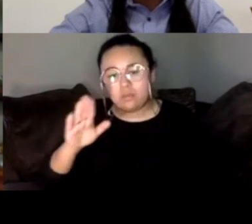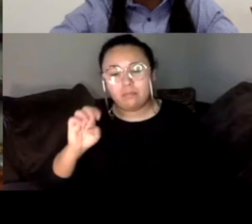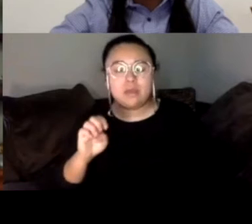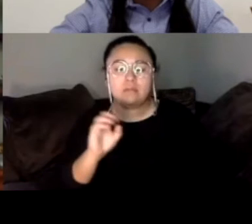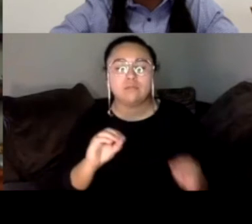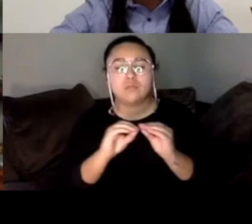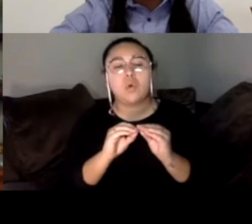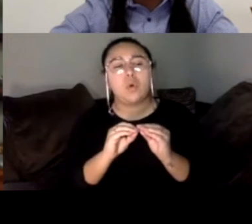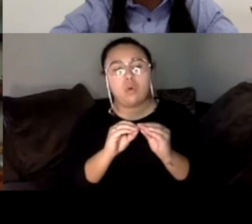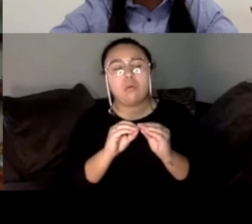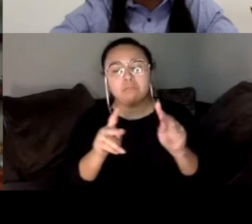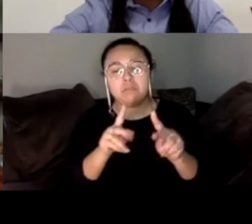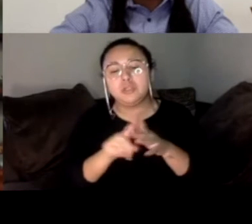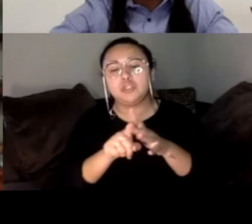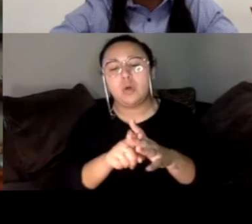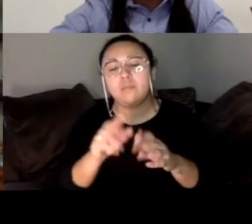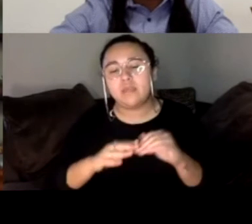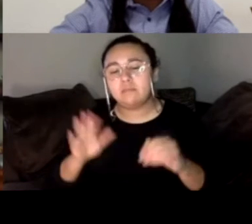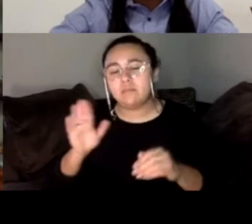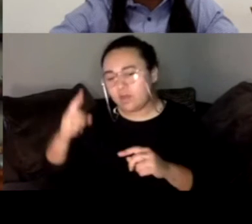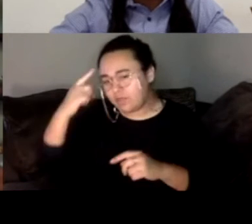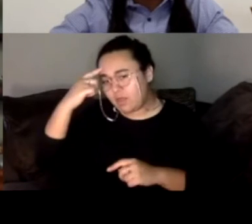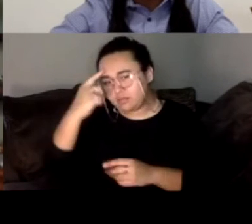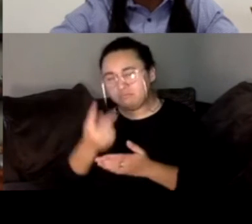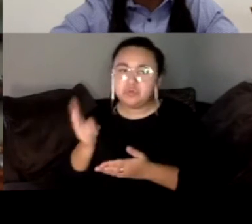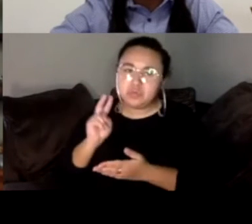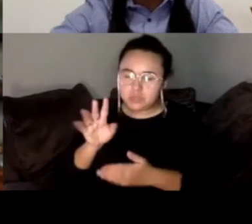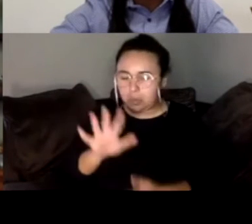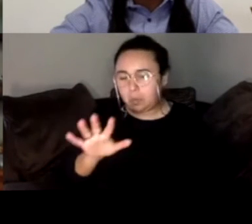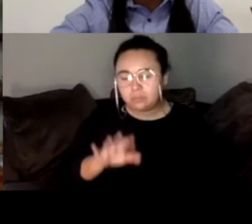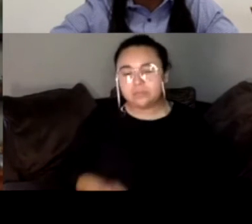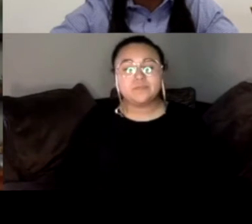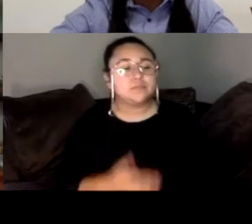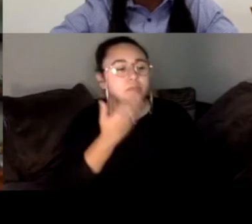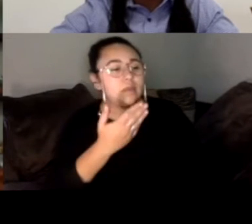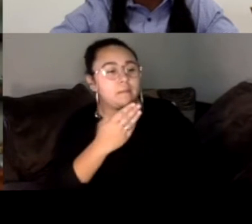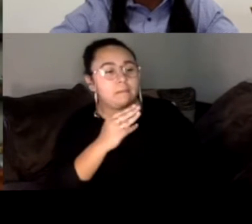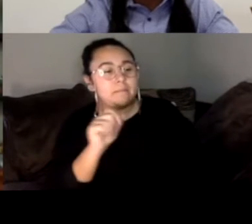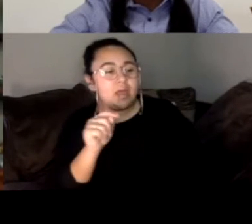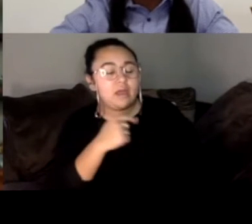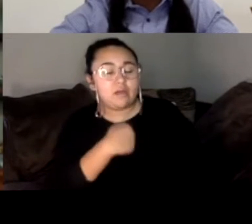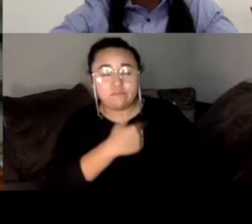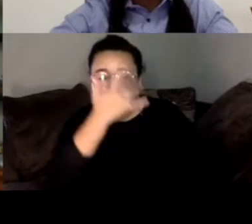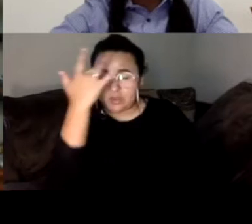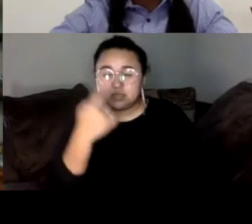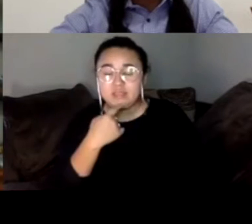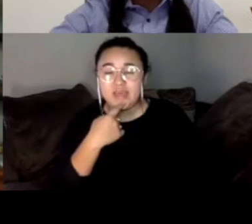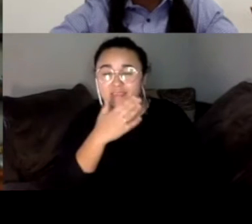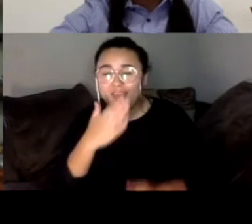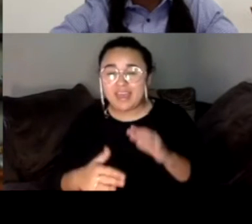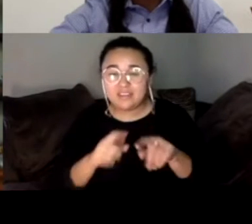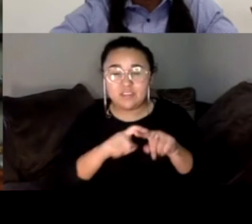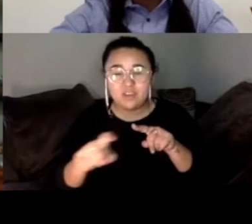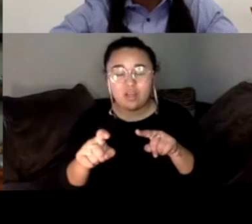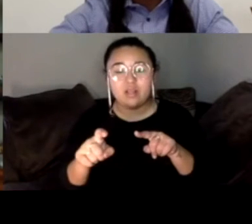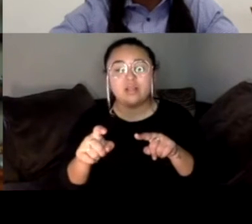better turnout than what we anticipated two weeks ago. Thank you, man. Um, and I forgot to mention too, at the end of this call, we're going to have a